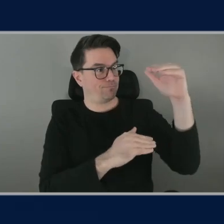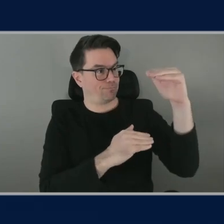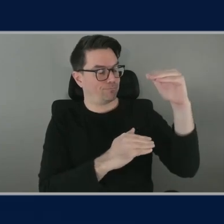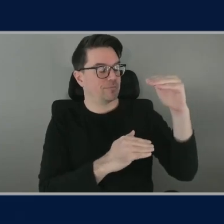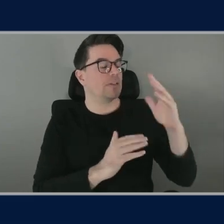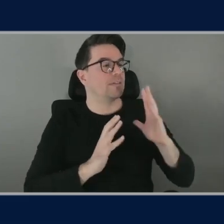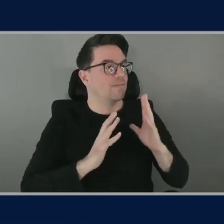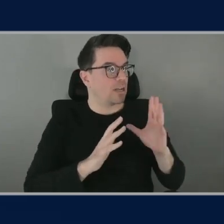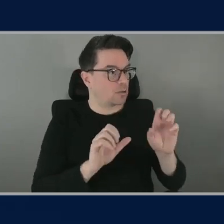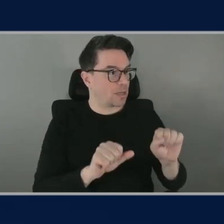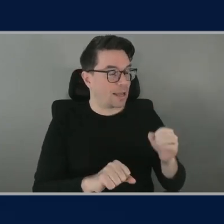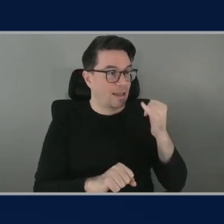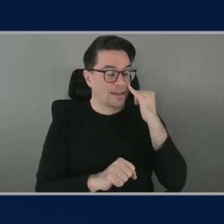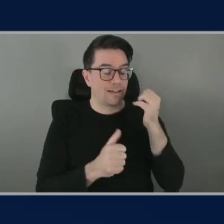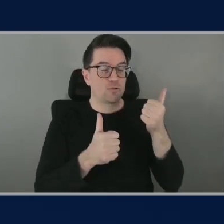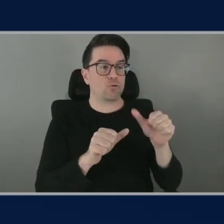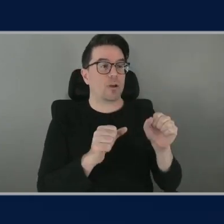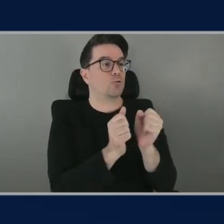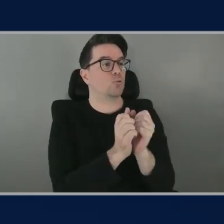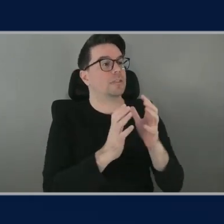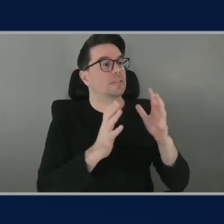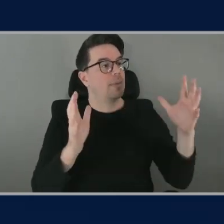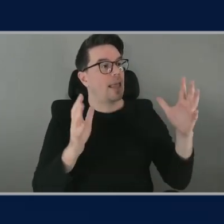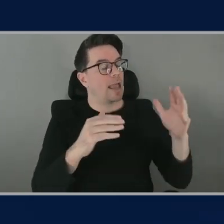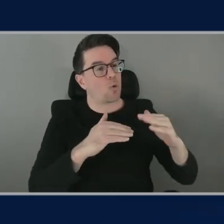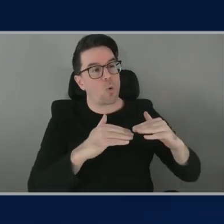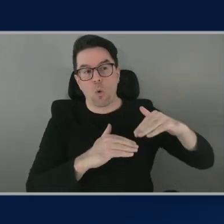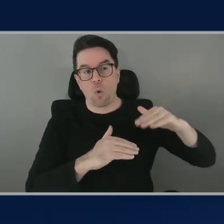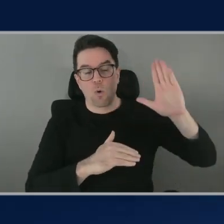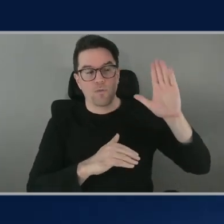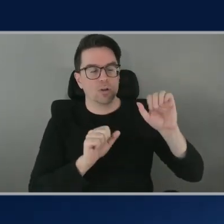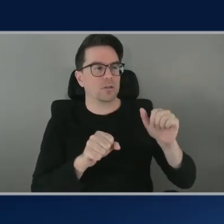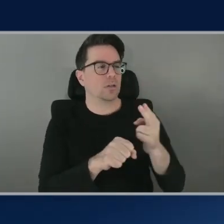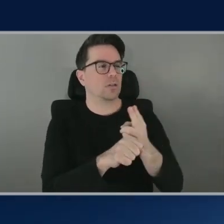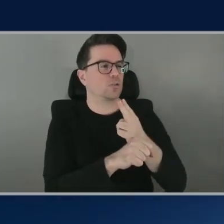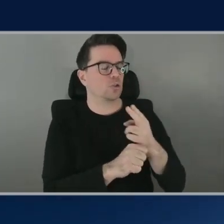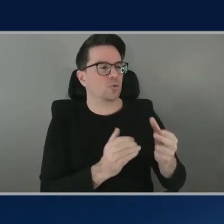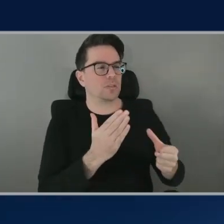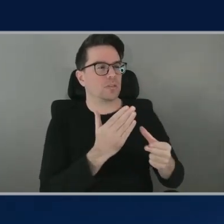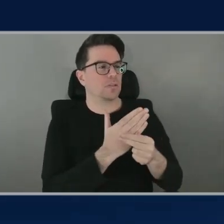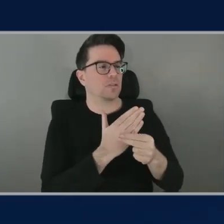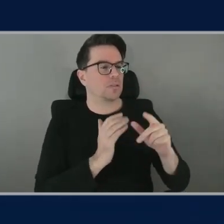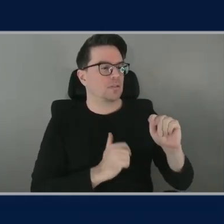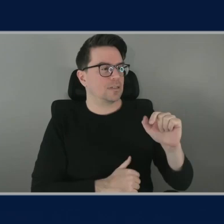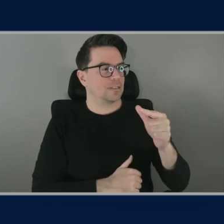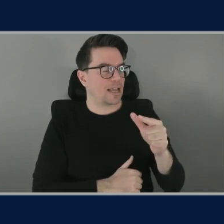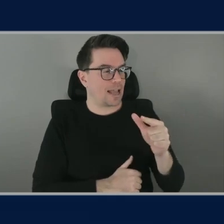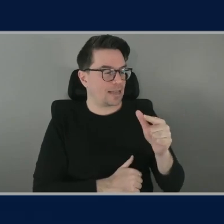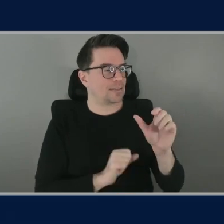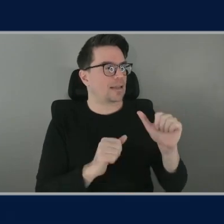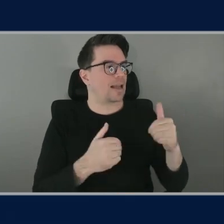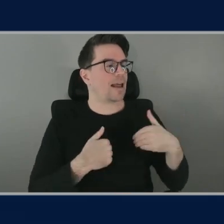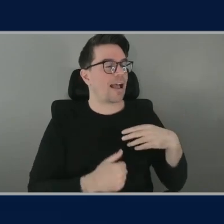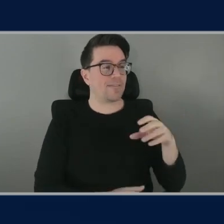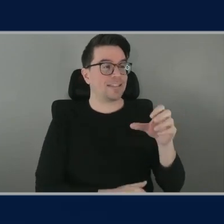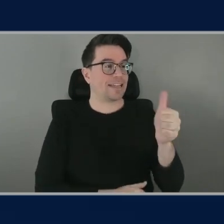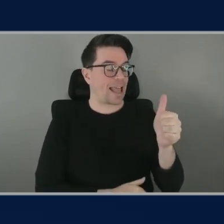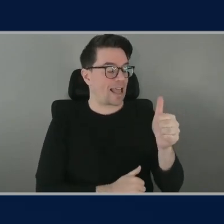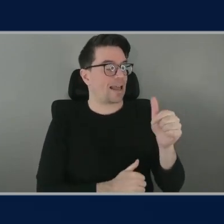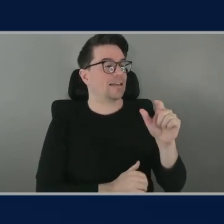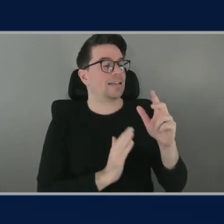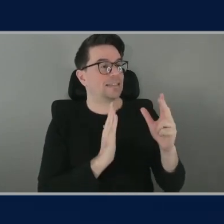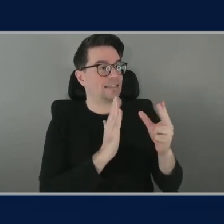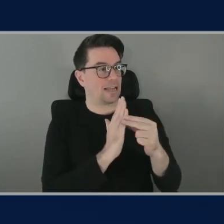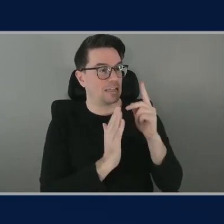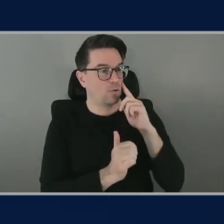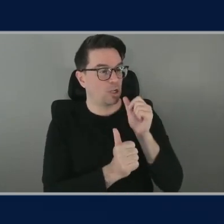to expand and go beyond um you can you can use tags you can do 10 tags per object so that's another scalable way for you to append